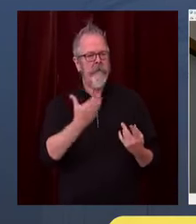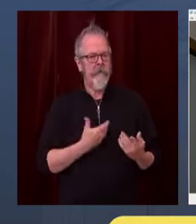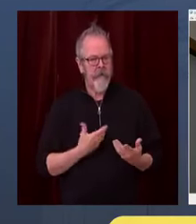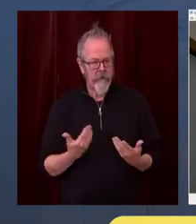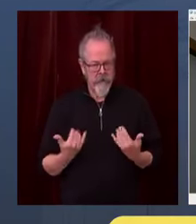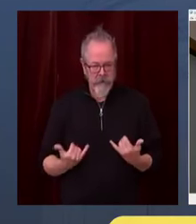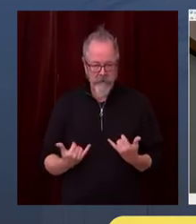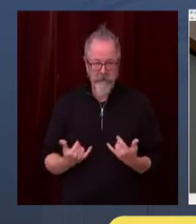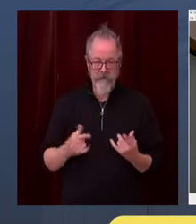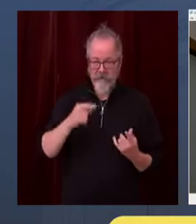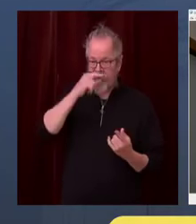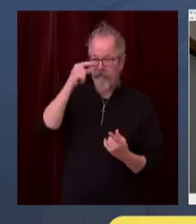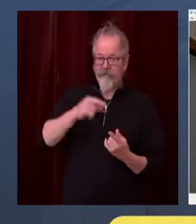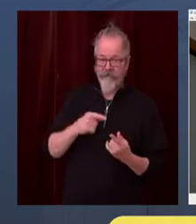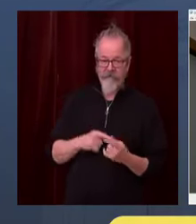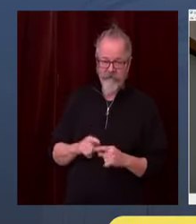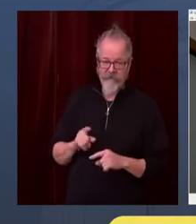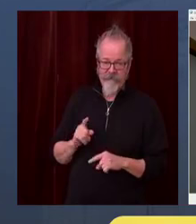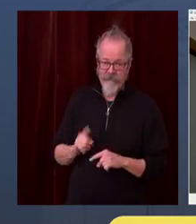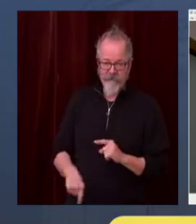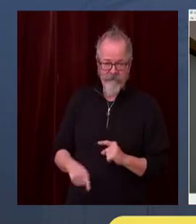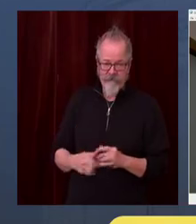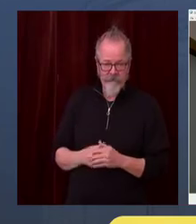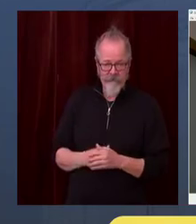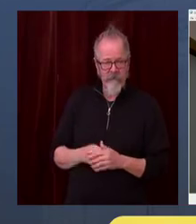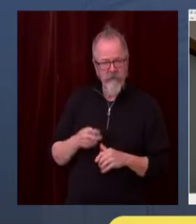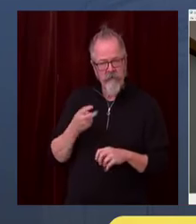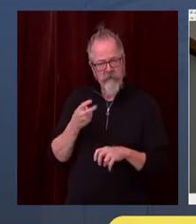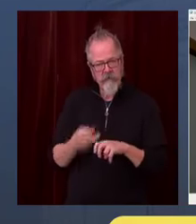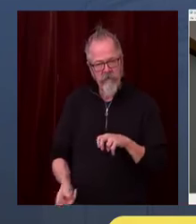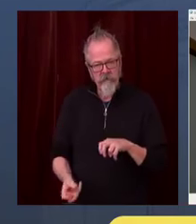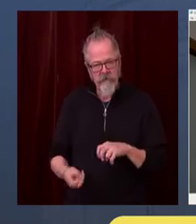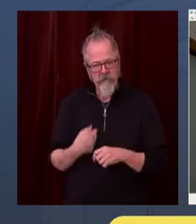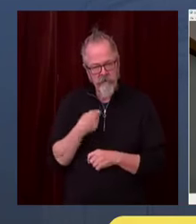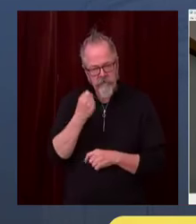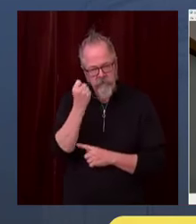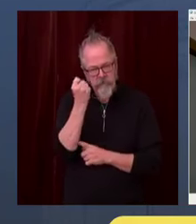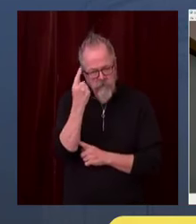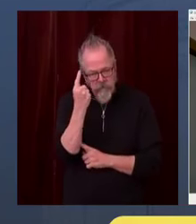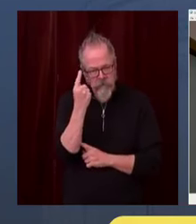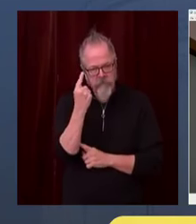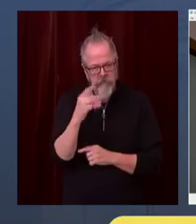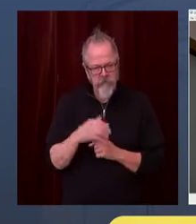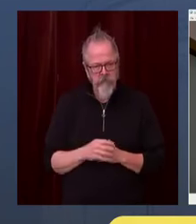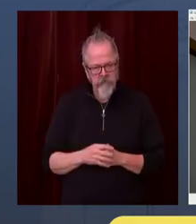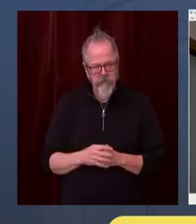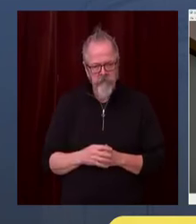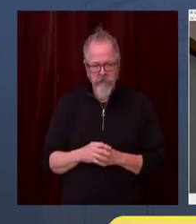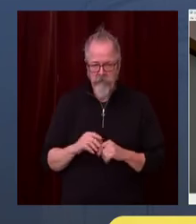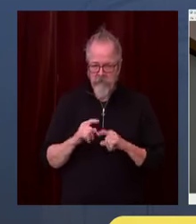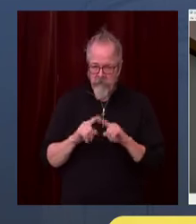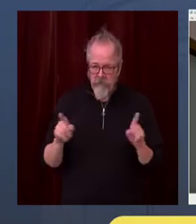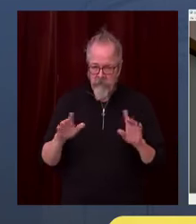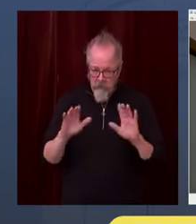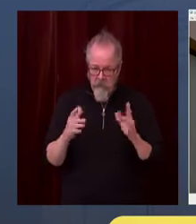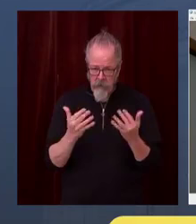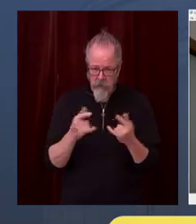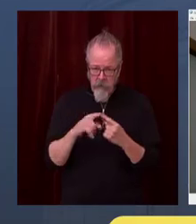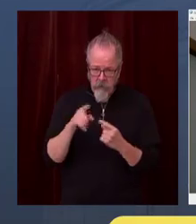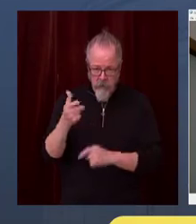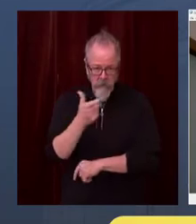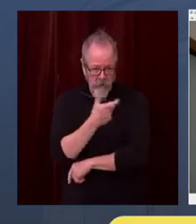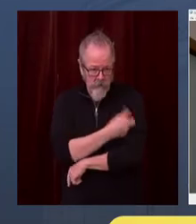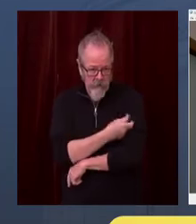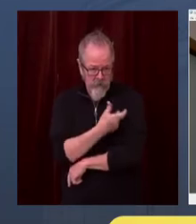have a vaccine, and that hopefully this time next year, we will be having a much different conversation and giving much different kinds of